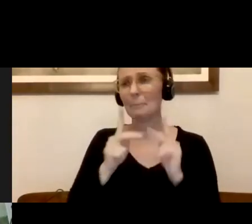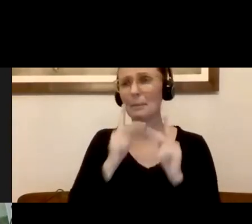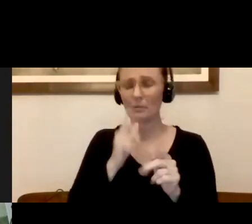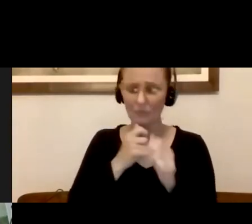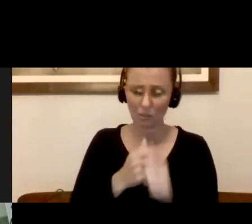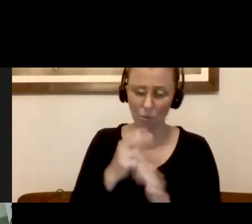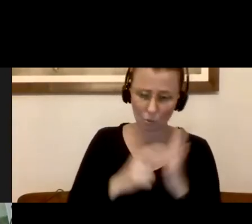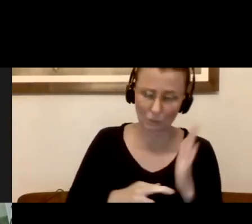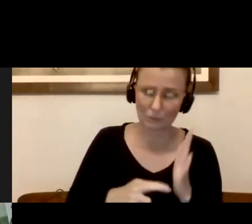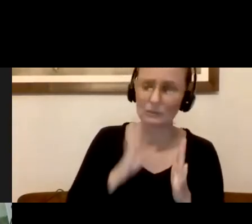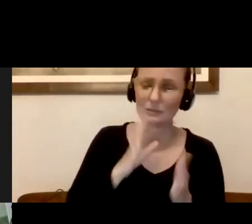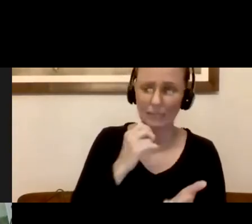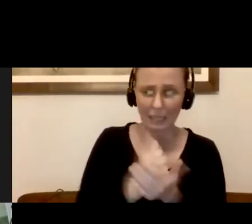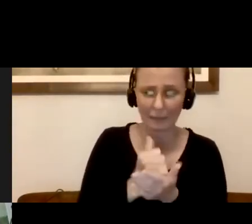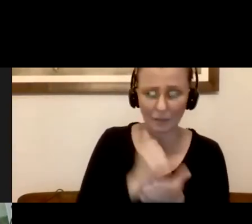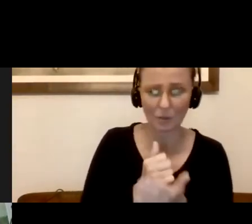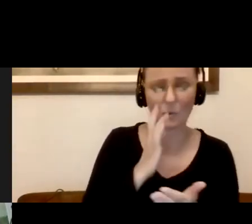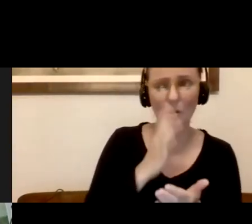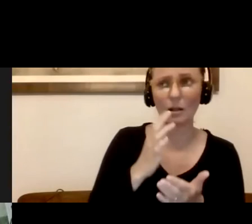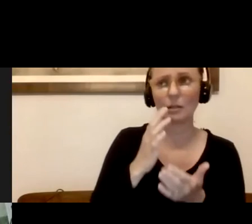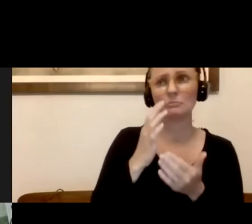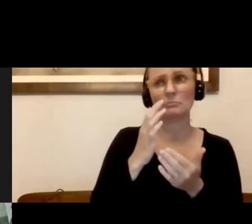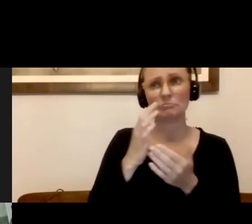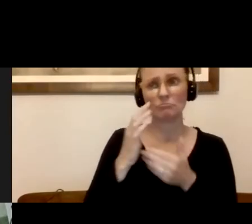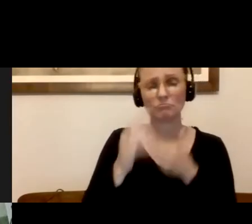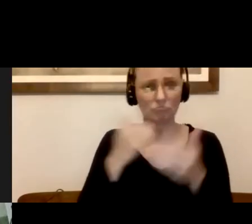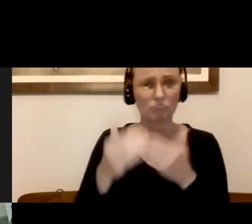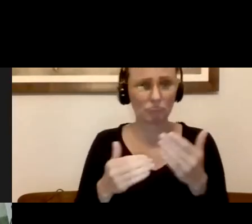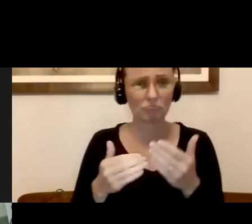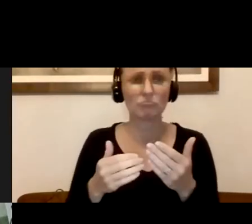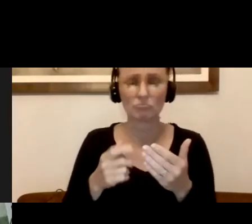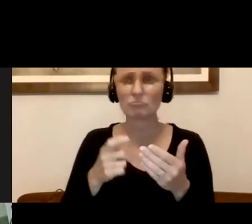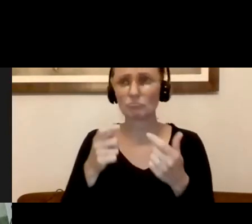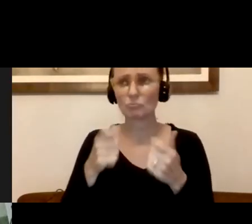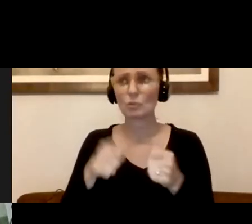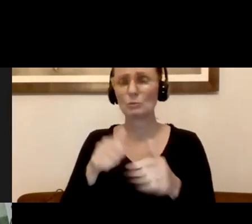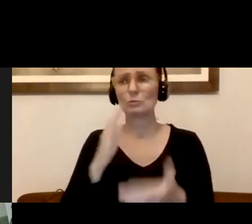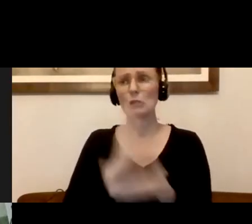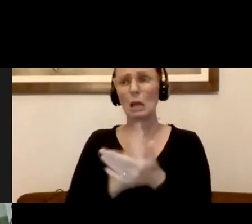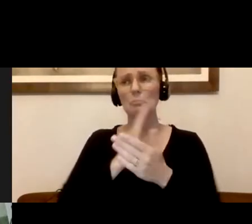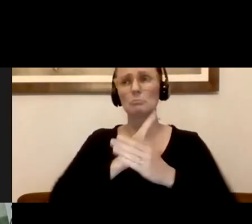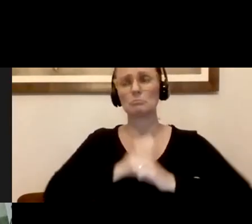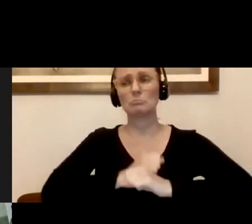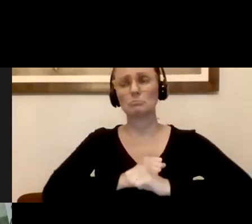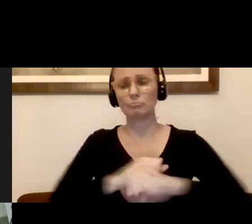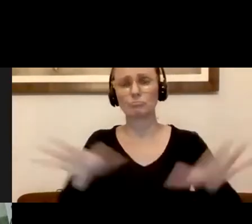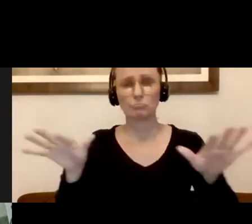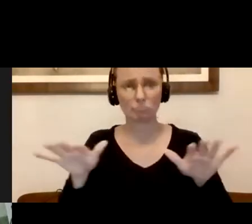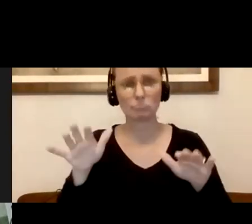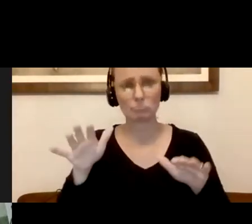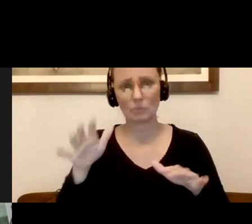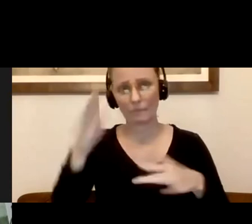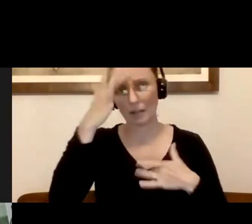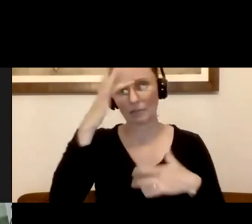to go a long way in helping us in our efforts to again, interrupt the transmission of virus from one person or another. But yes, you can use that